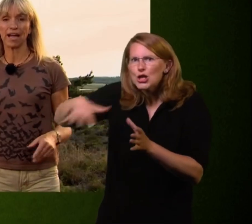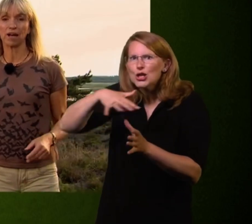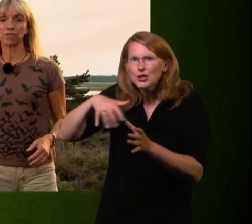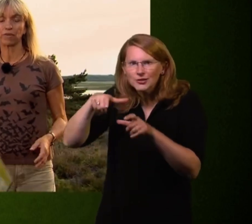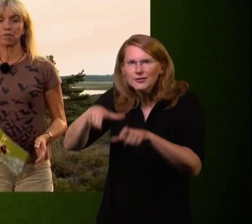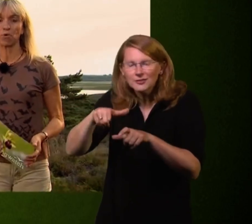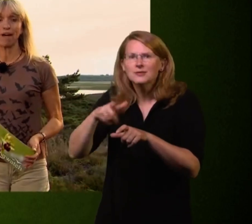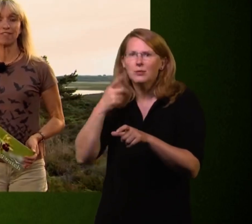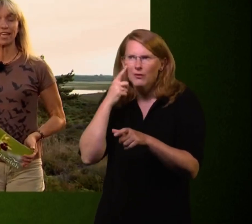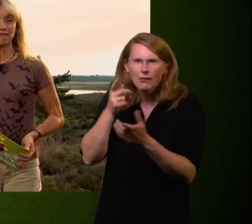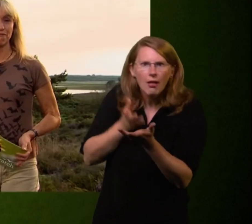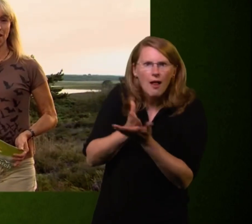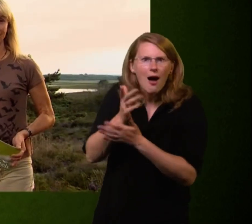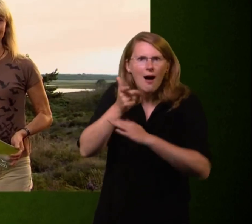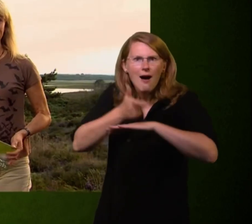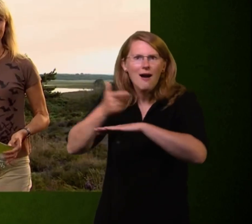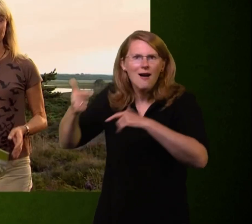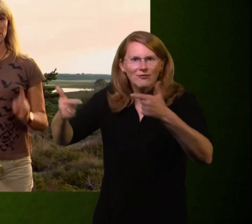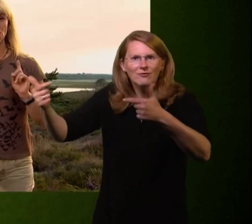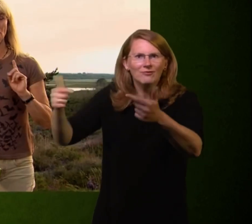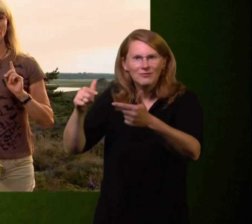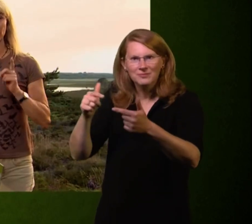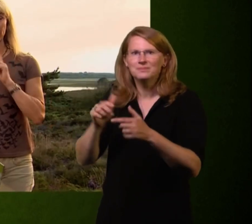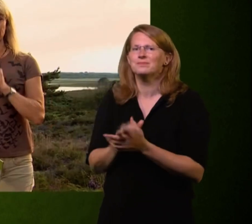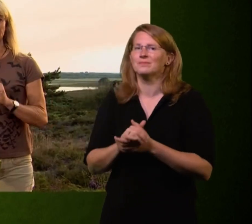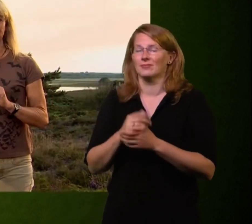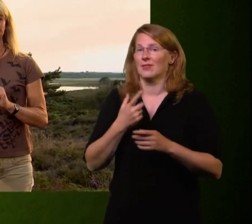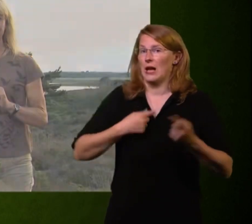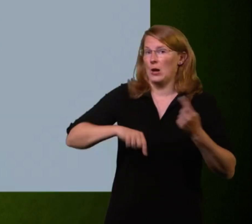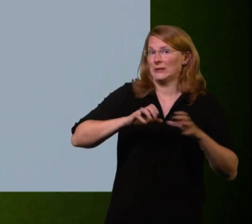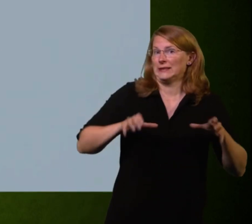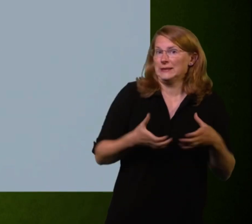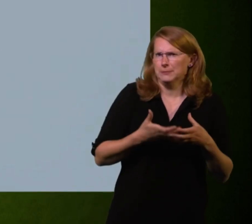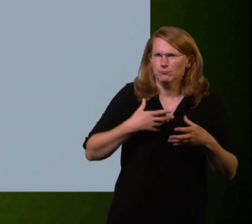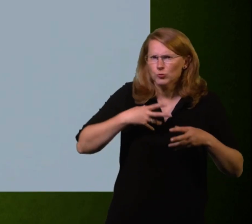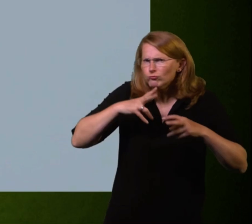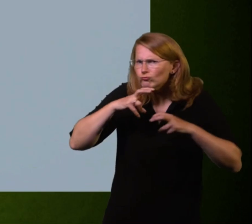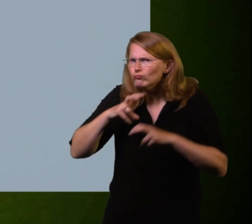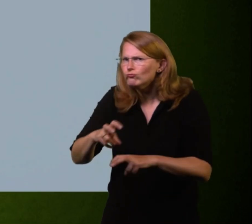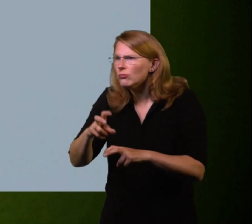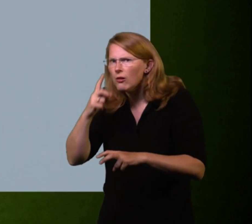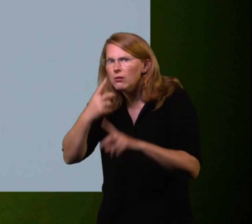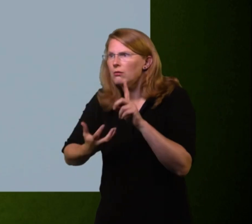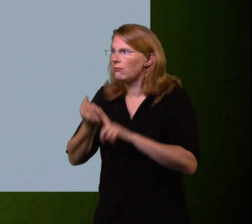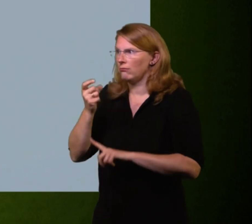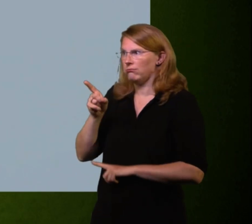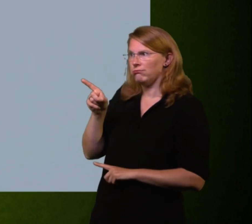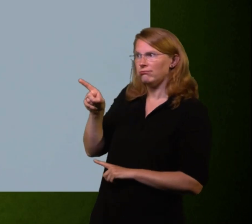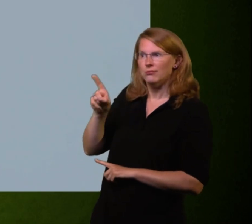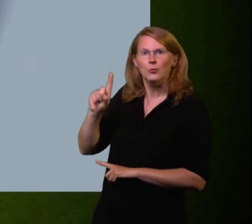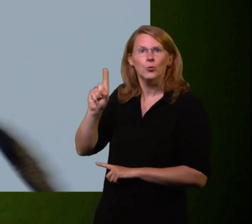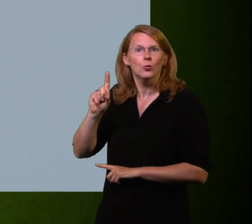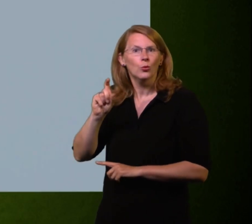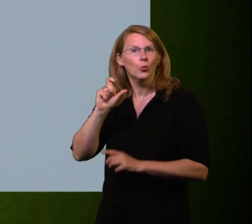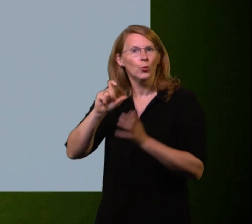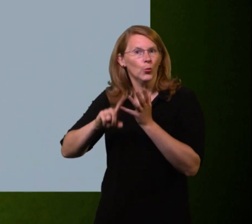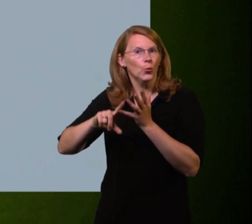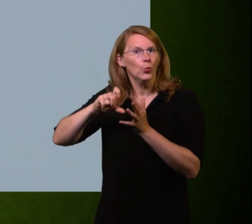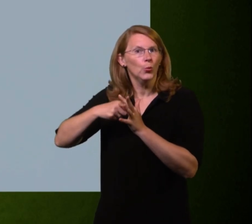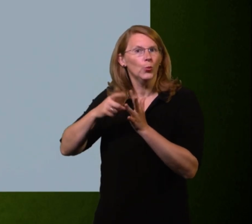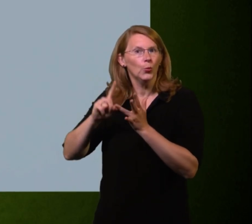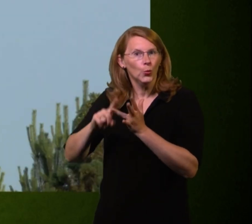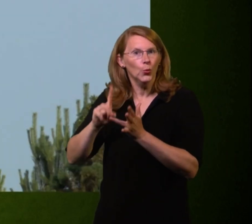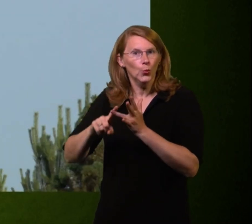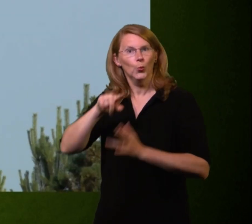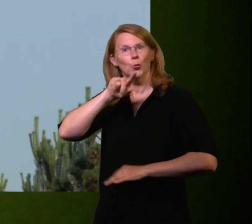our teams are out filming whatever they can find and they saw this the familiar sound of a